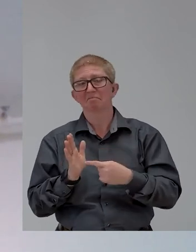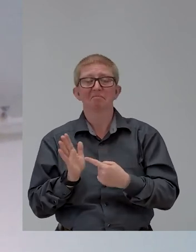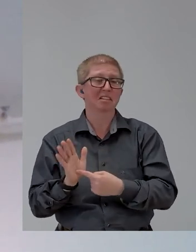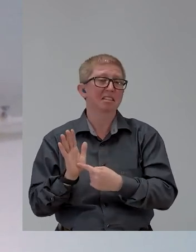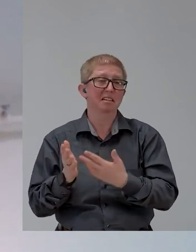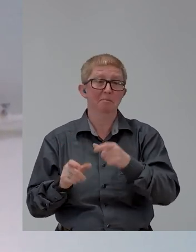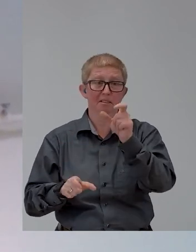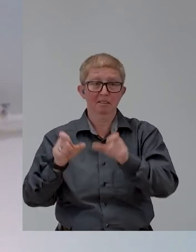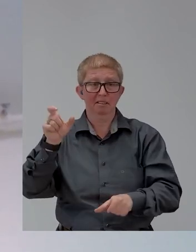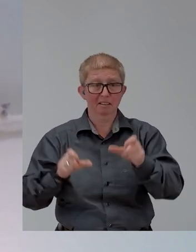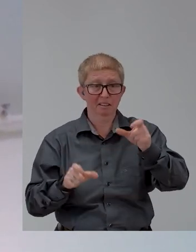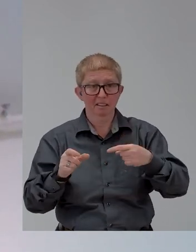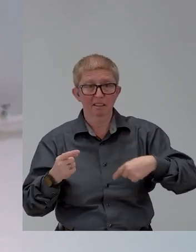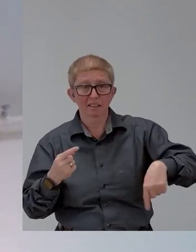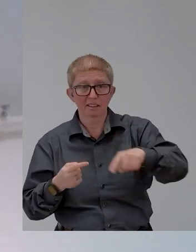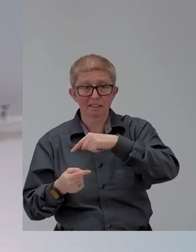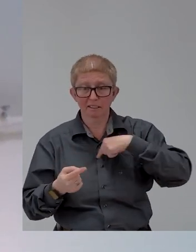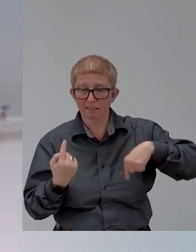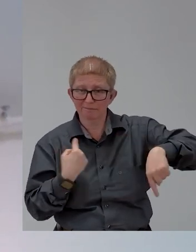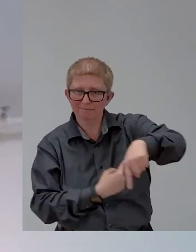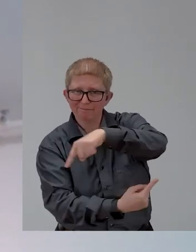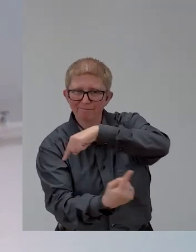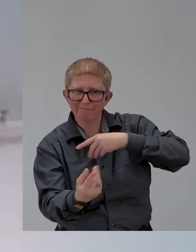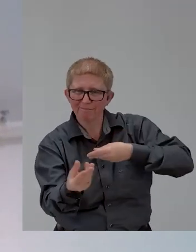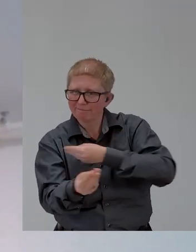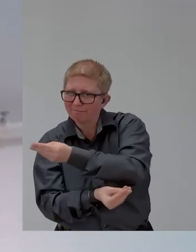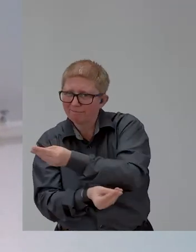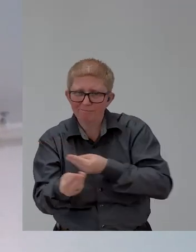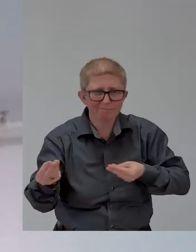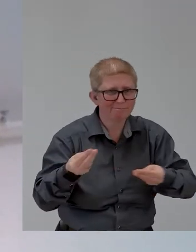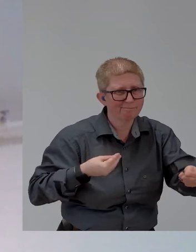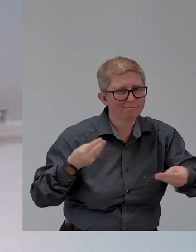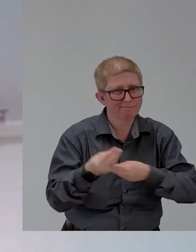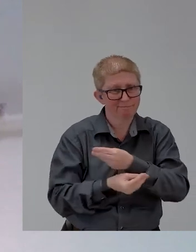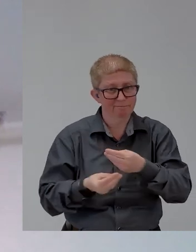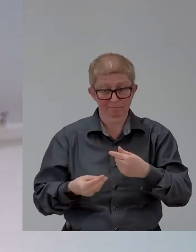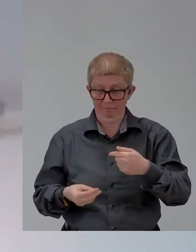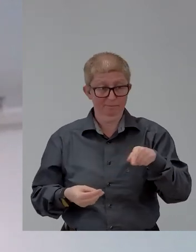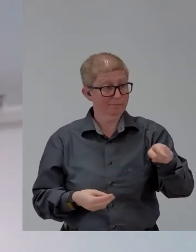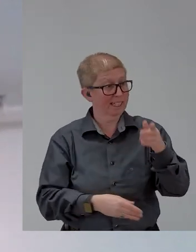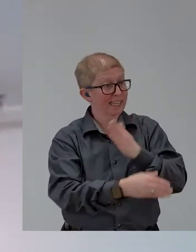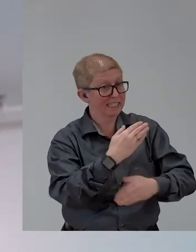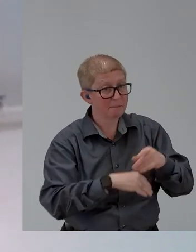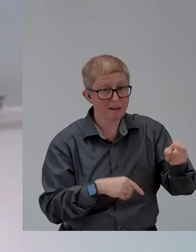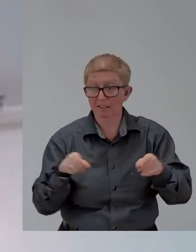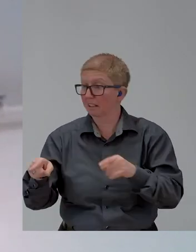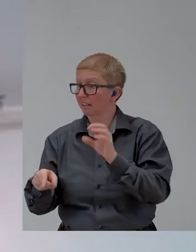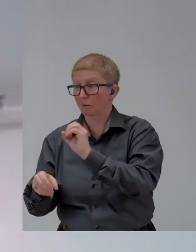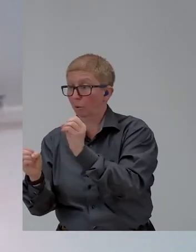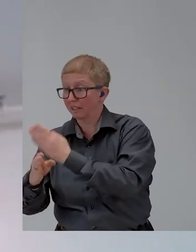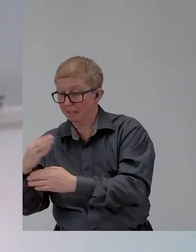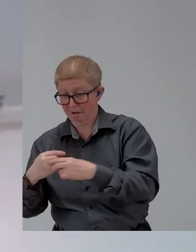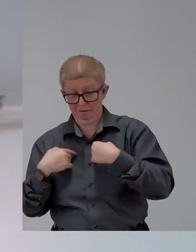Again, it's a highly personal choice, but if it comes across as a practice that enables more power to it. Business